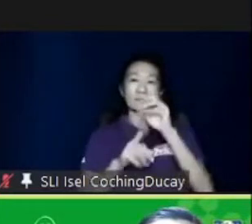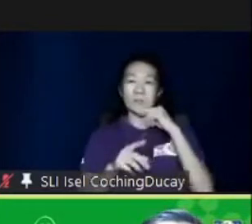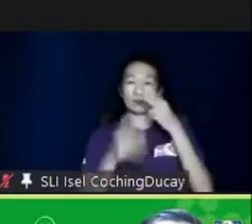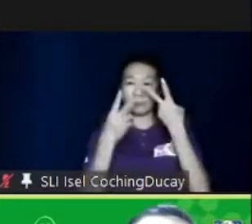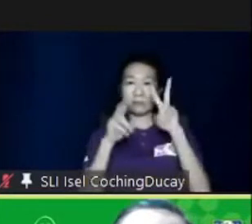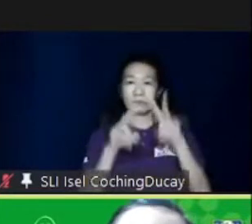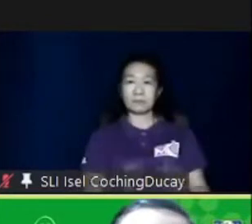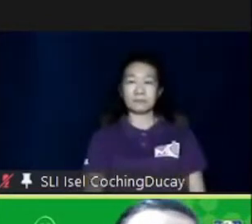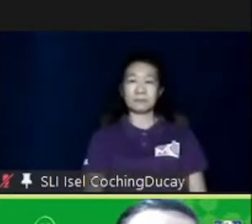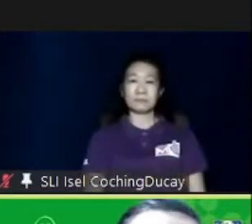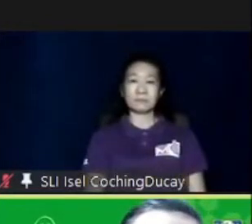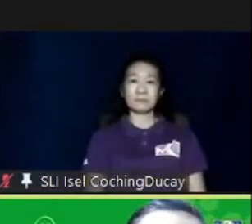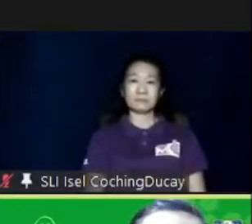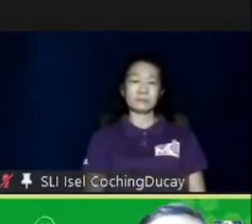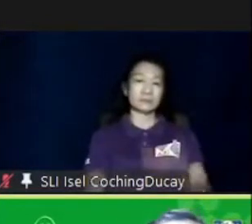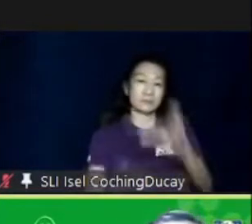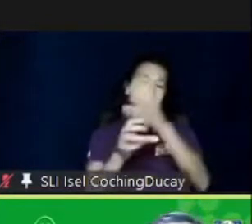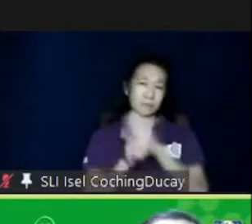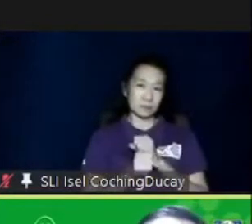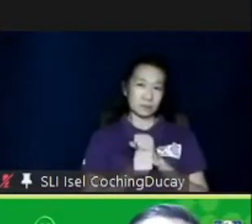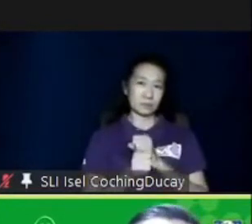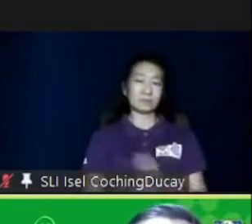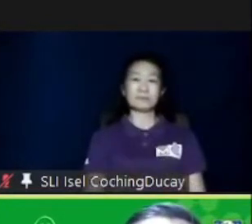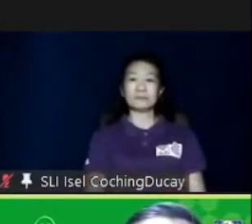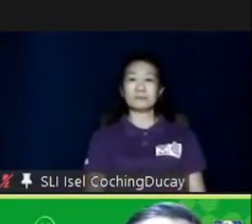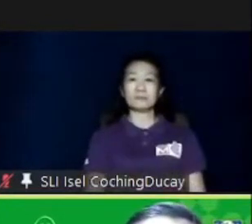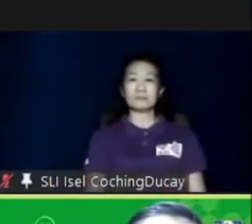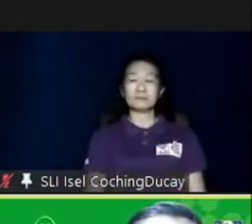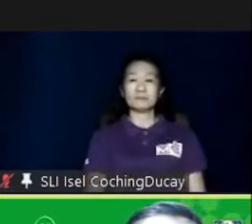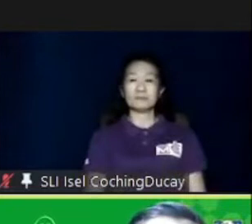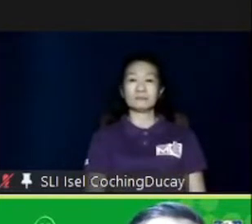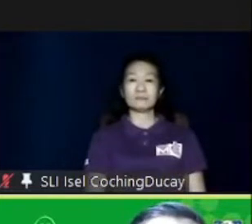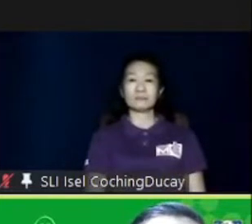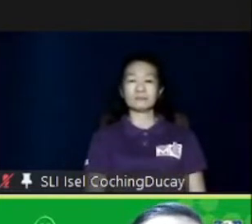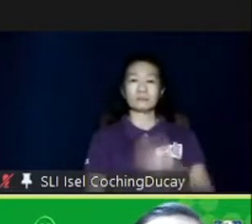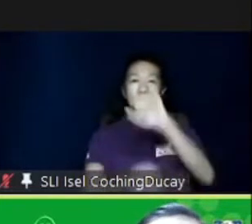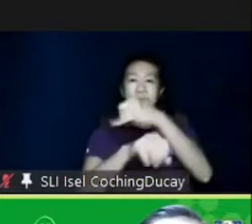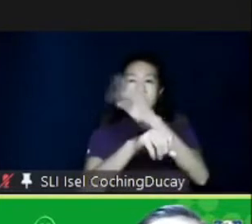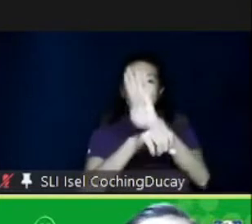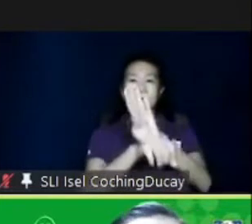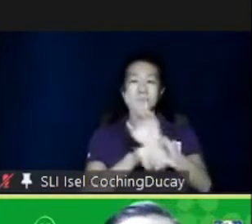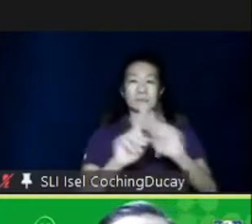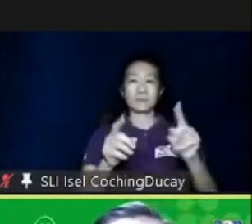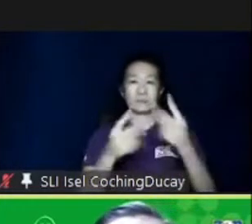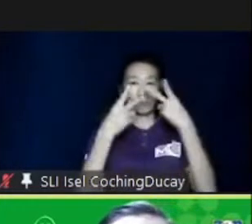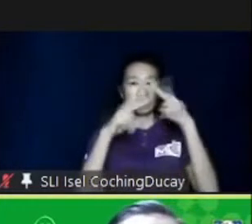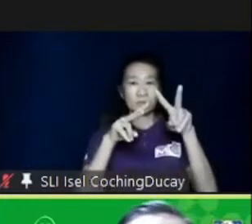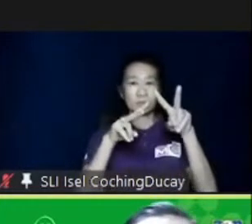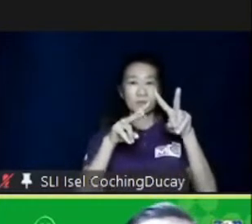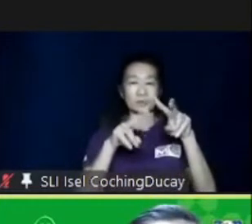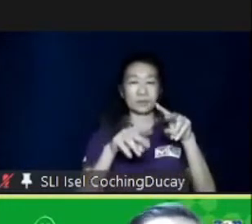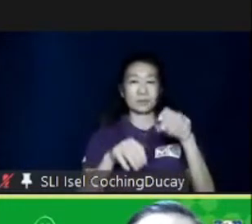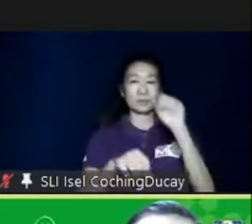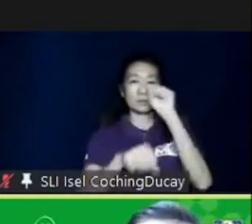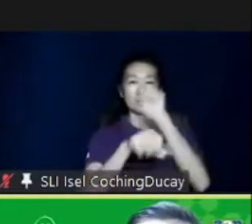recruitment and job onboarding, but they look at the career of that